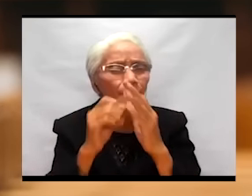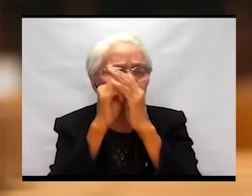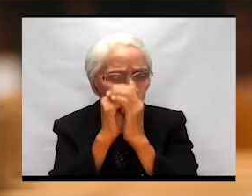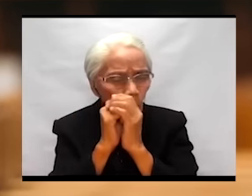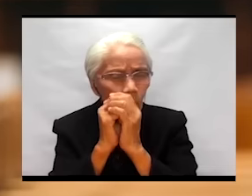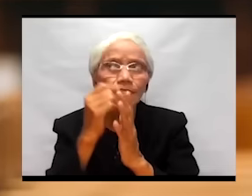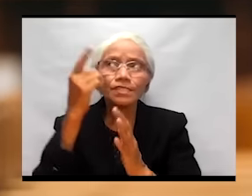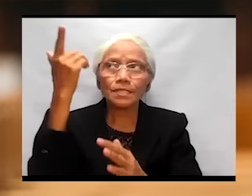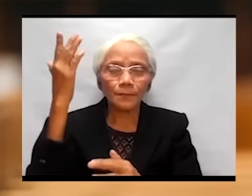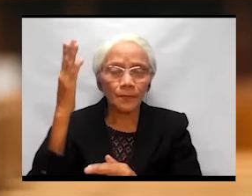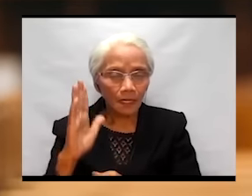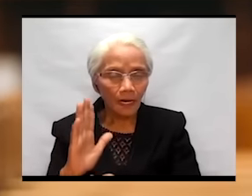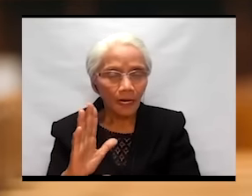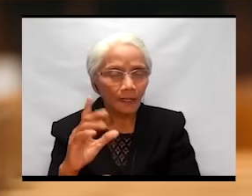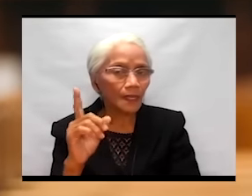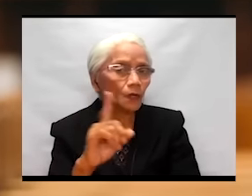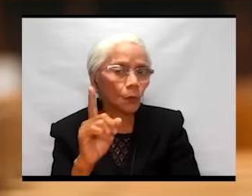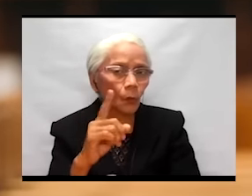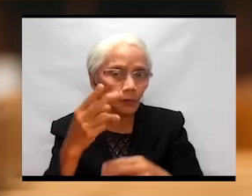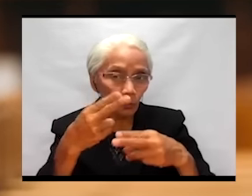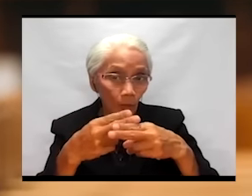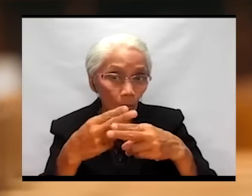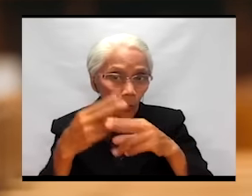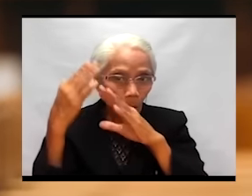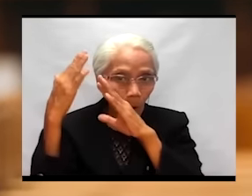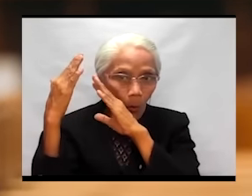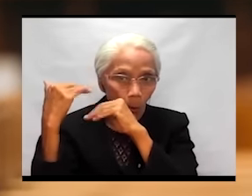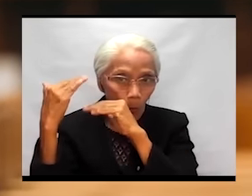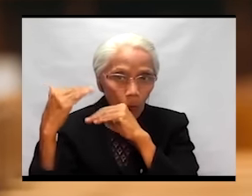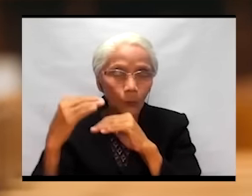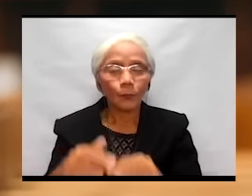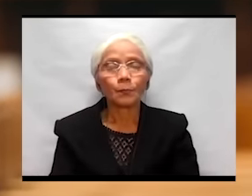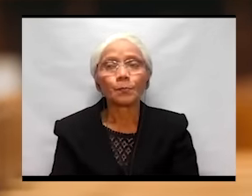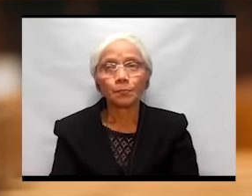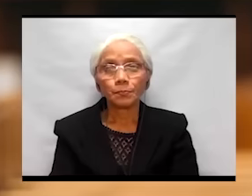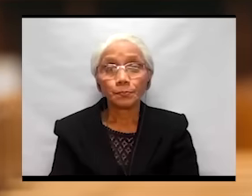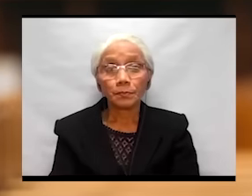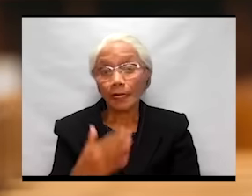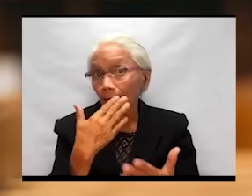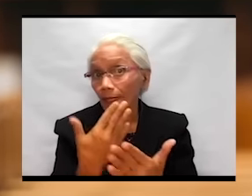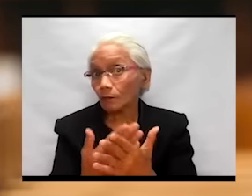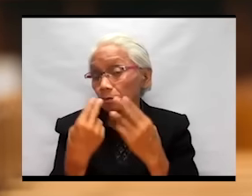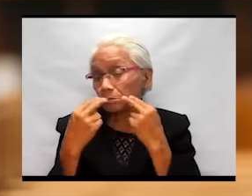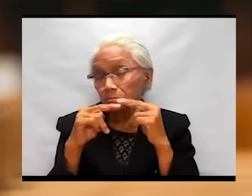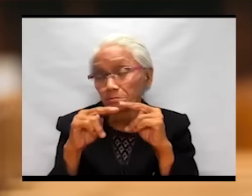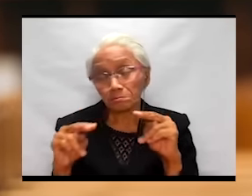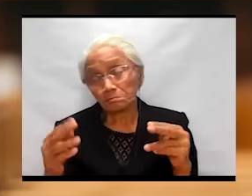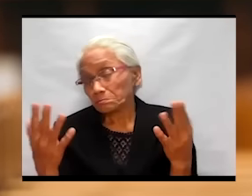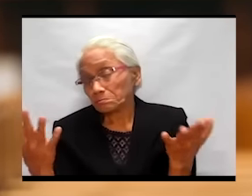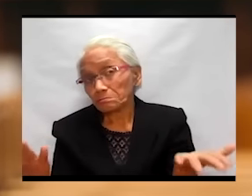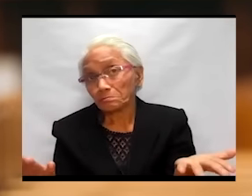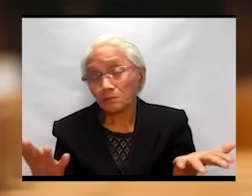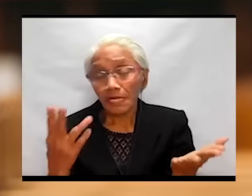hope. The good news, though, is as we see in the history of Israel,